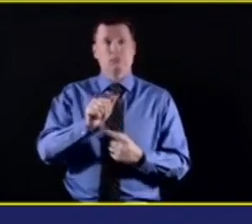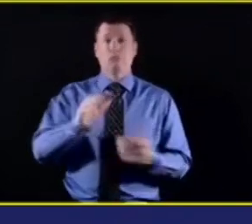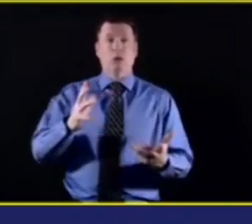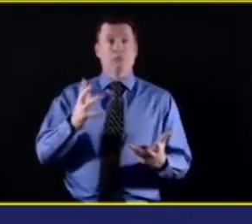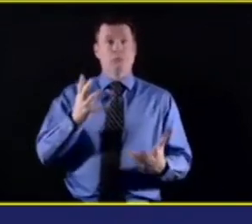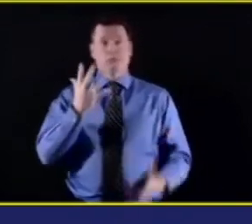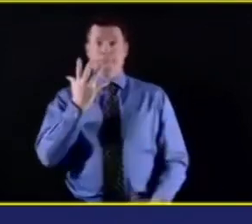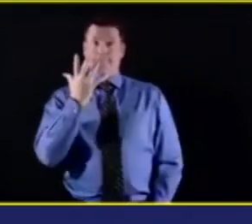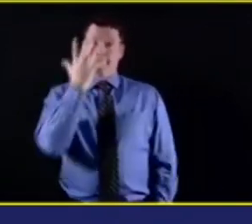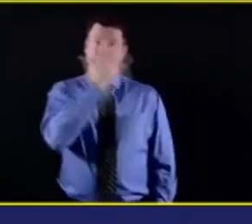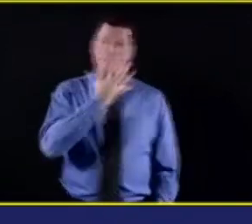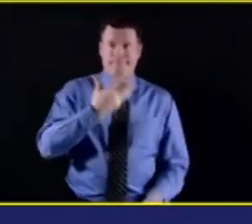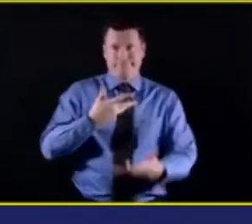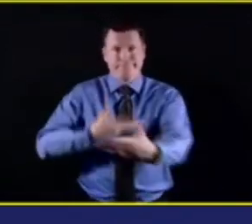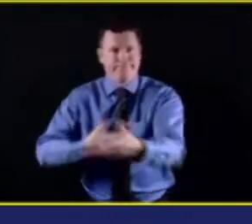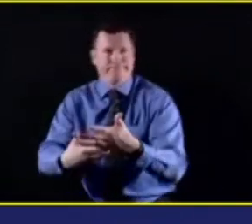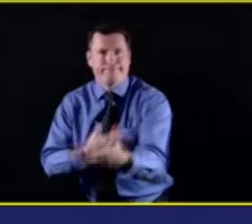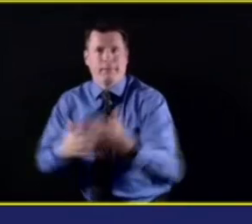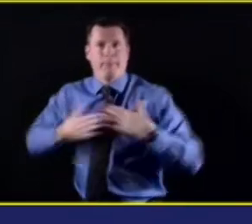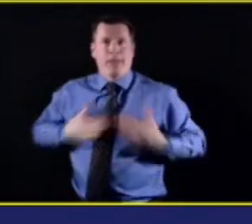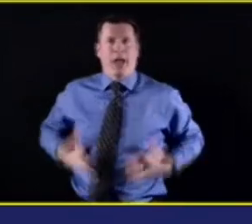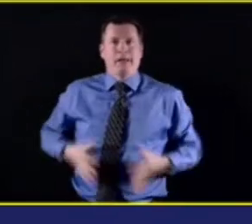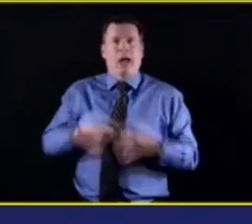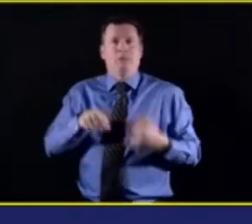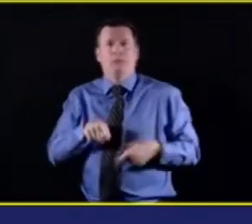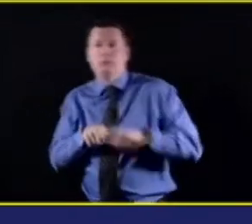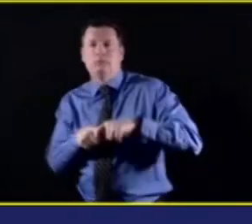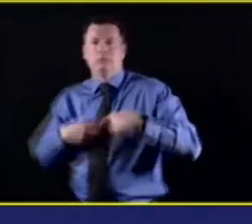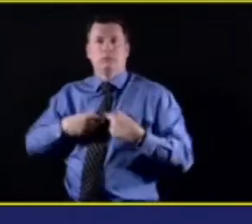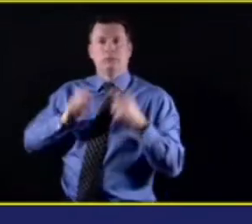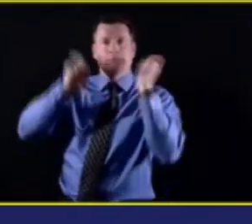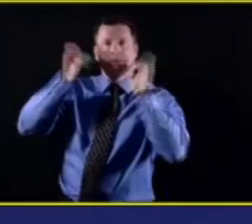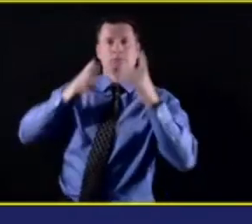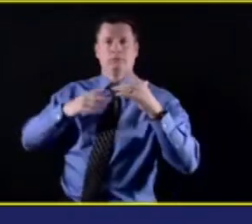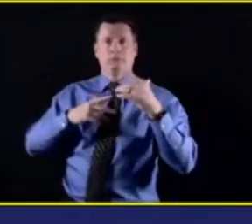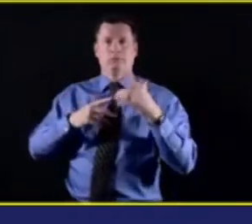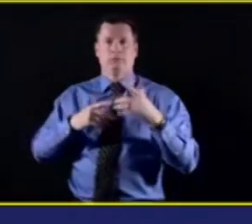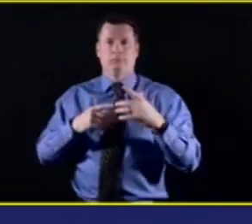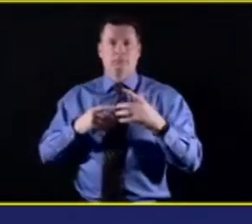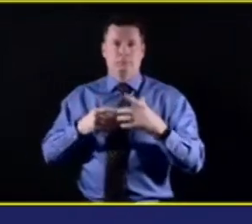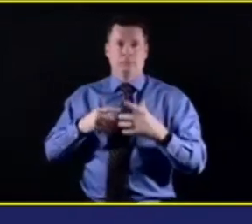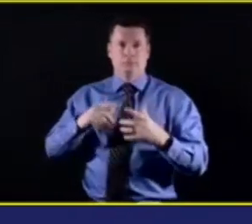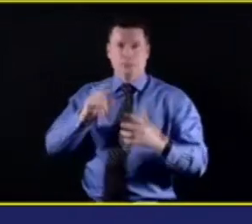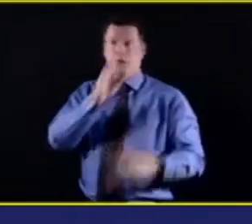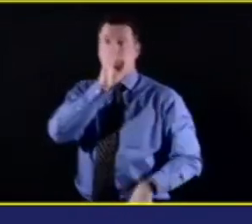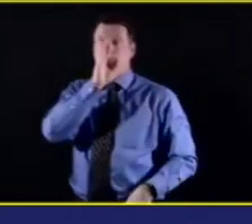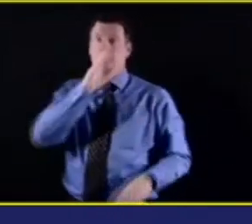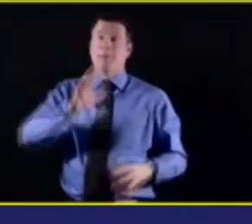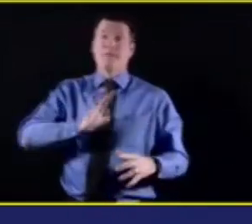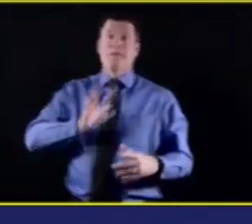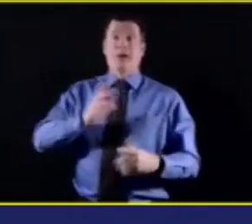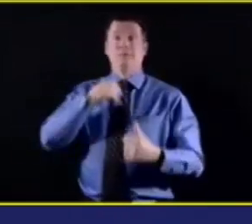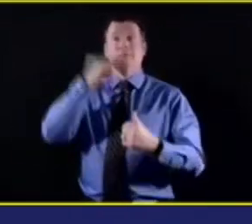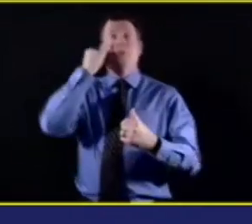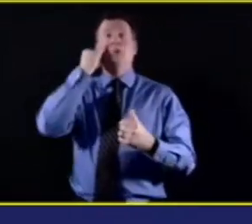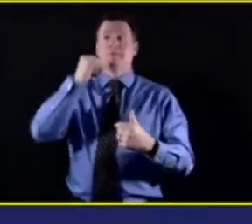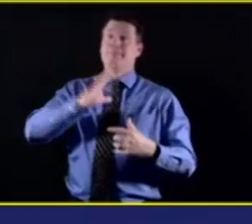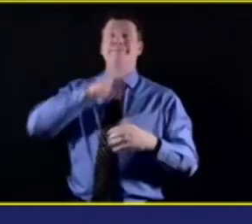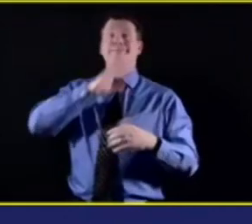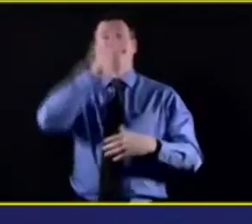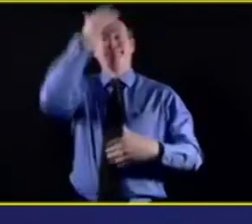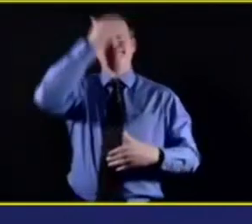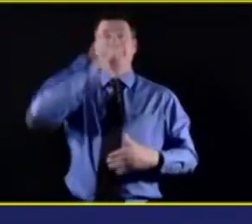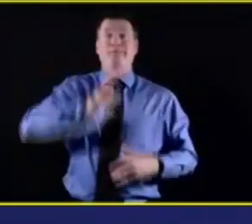like what they're reporting to you. So even just how someone is presenting, right,